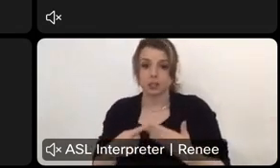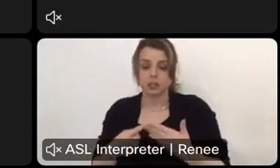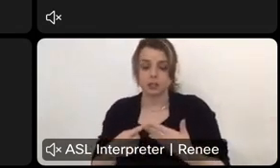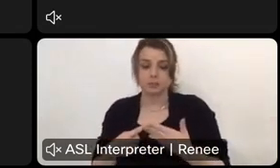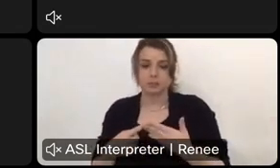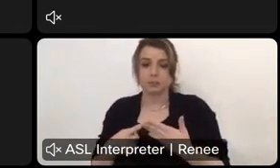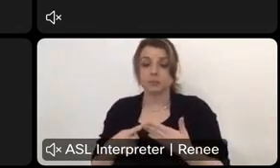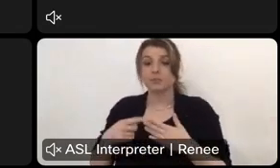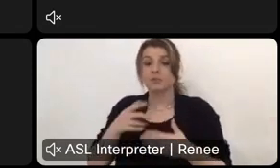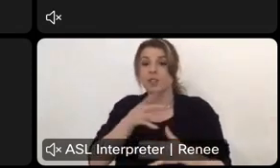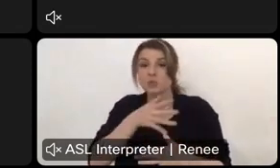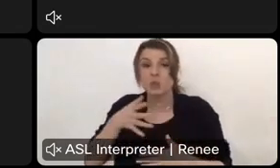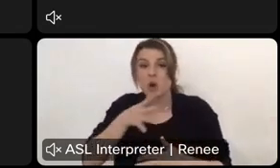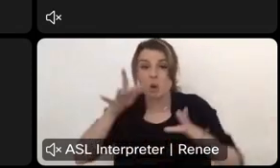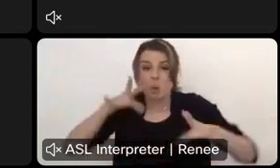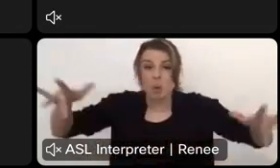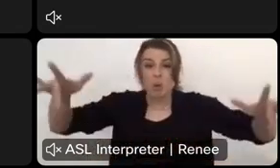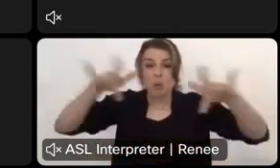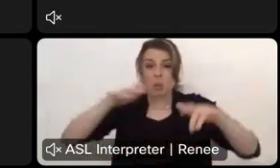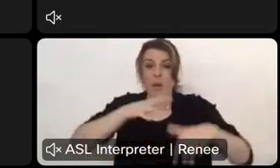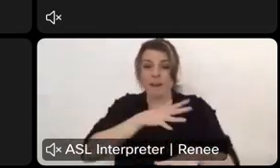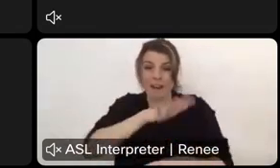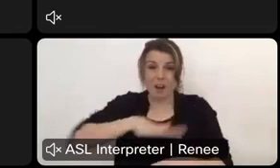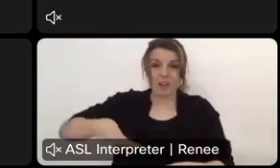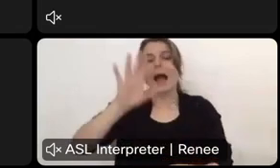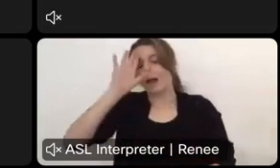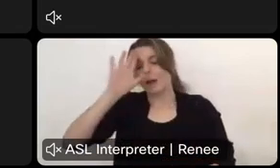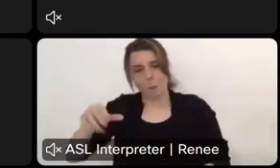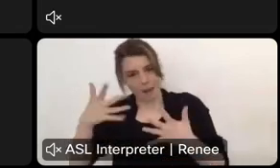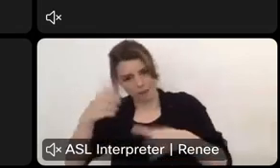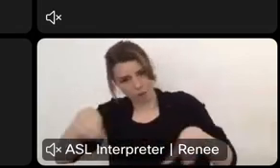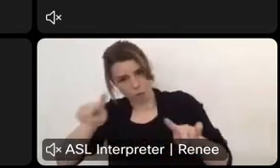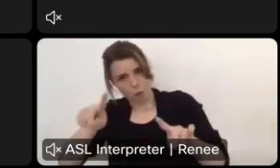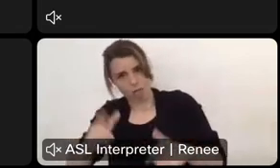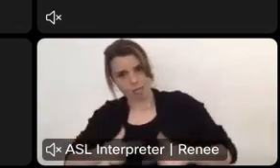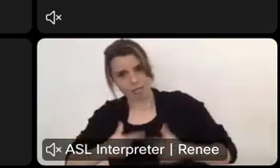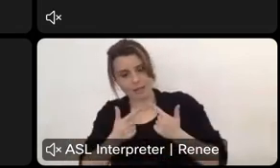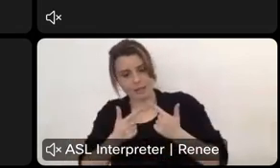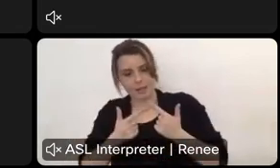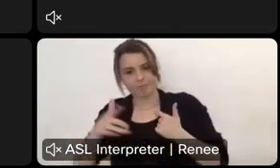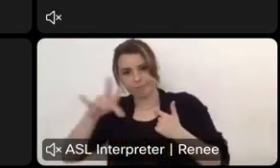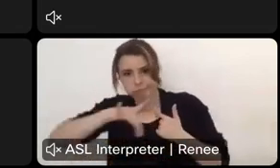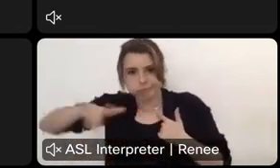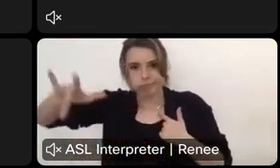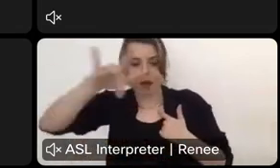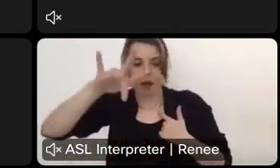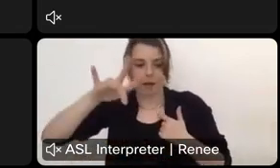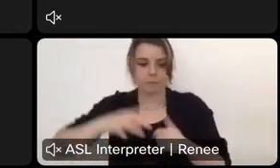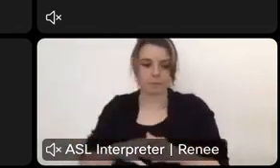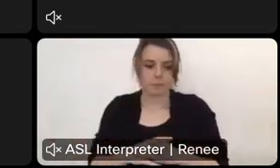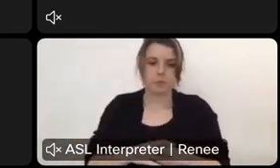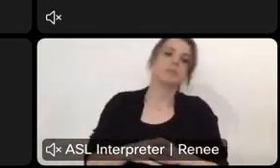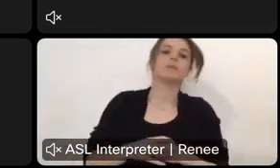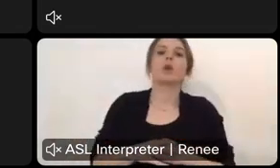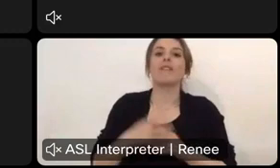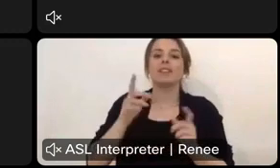these rural areas aren't getting ISPs and many of you live in rural areas. I know that you all are under the same struggles. We're having to transition